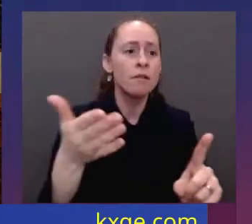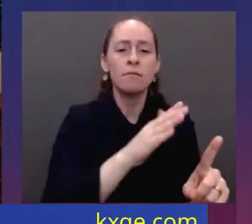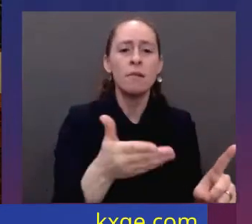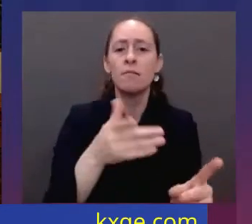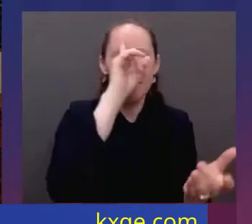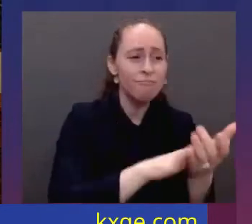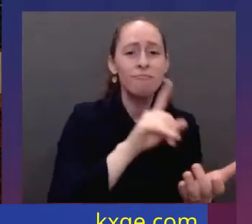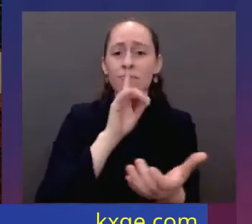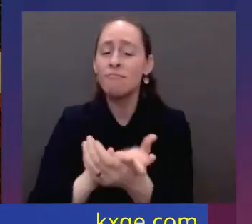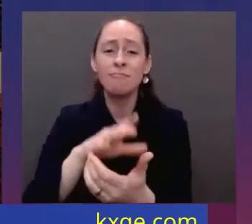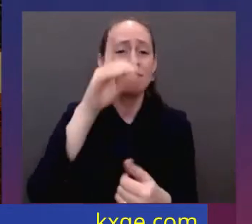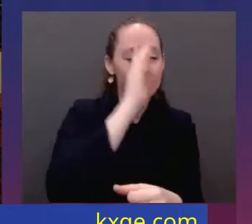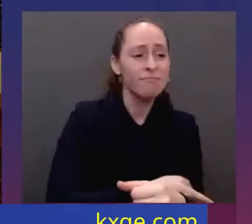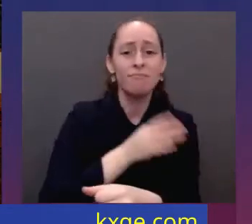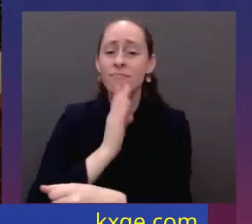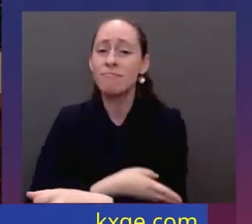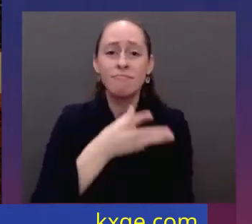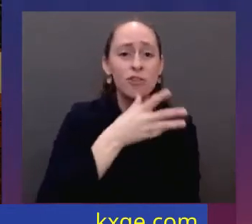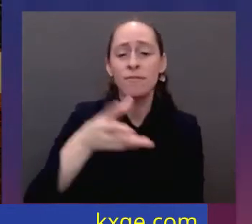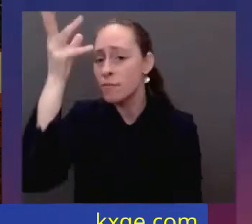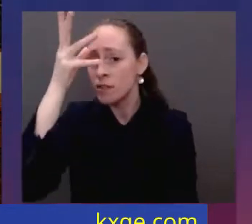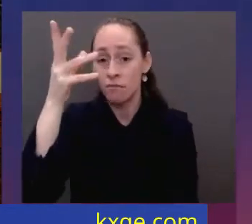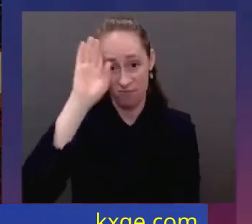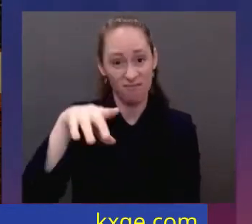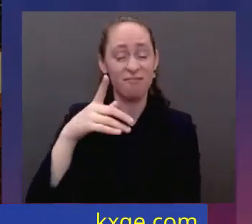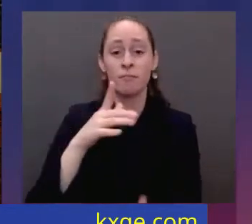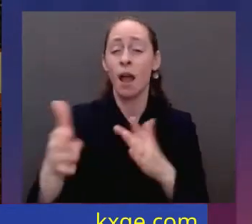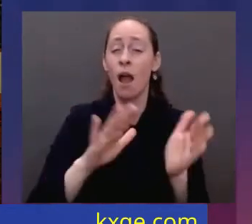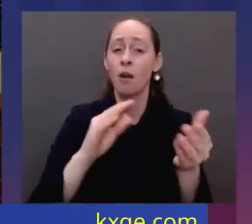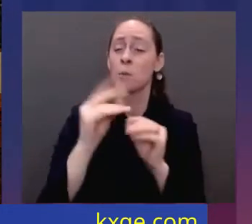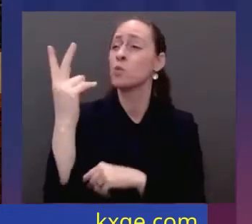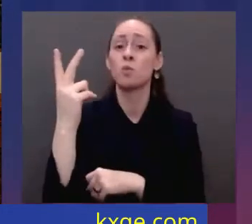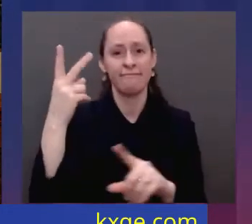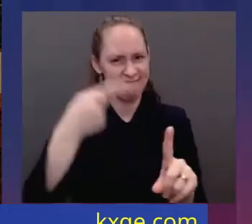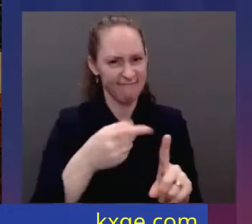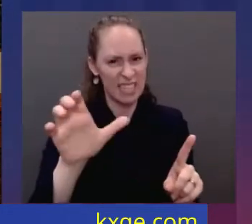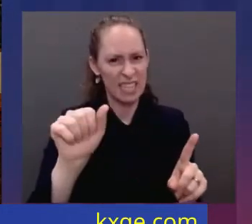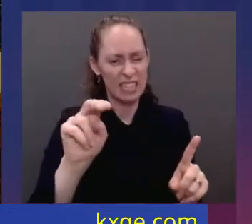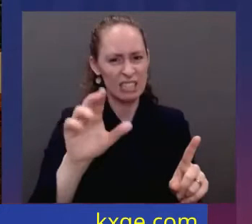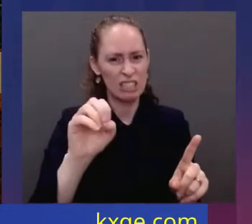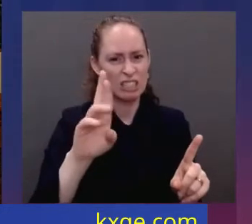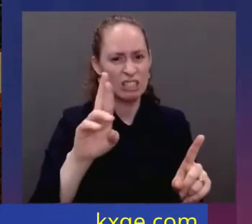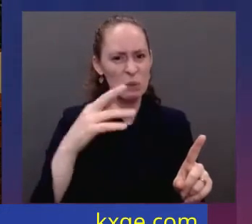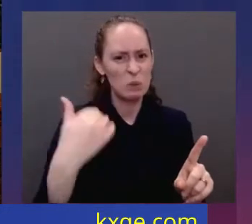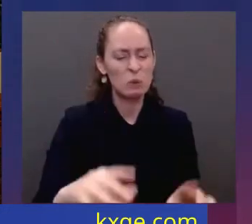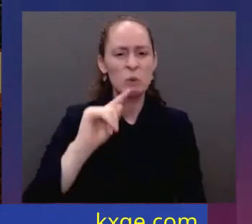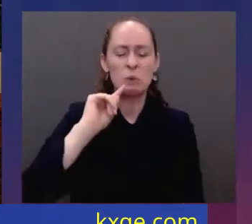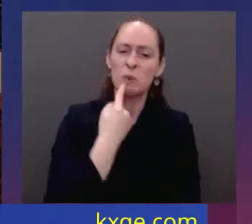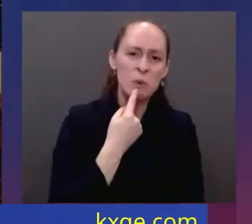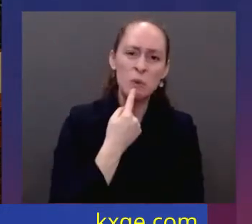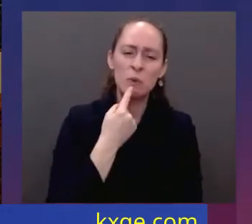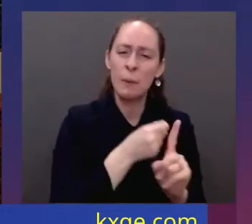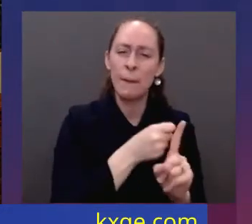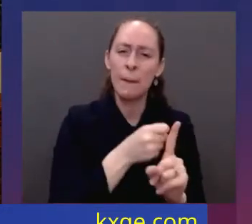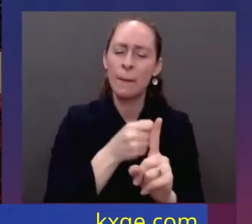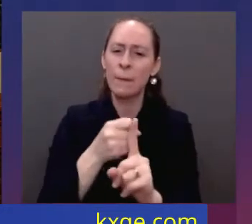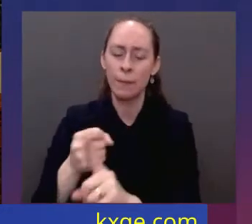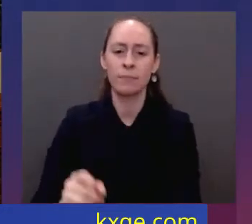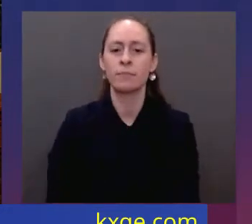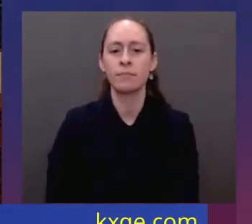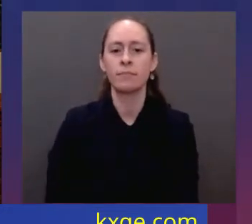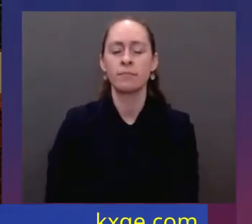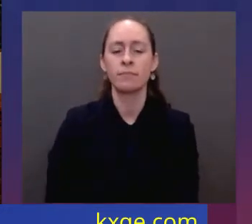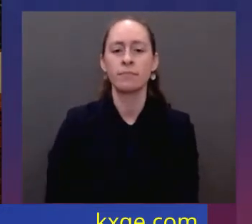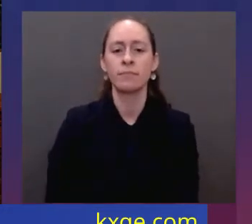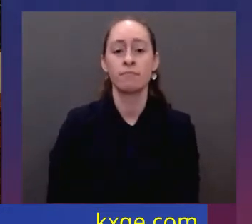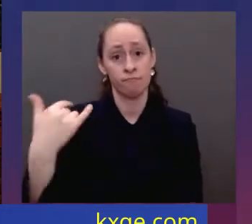Cancer is the number two cause of death in America, second only to heart disease. Last month, I announced the plan to supercharge the cancer moonshot that President Obama asked me to lead six years ago. Our